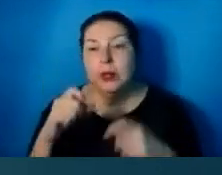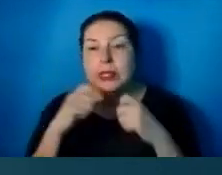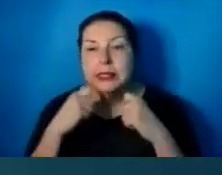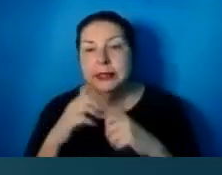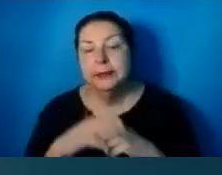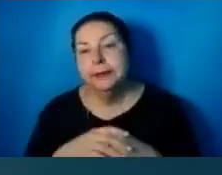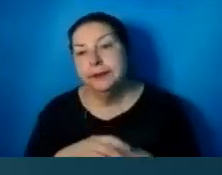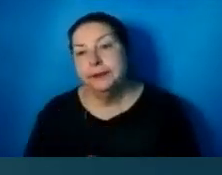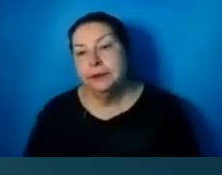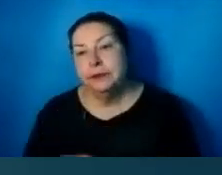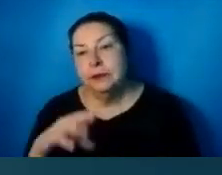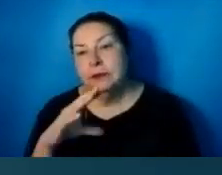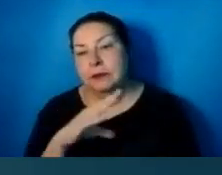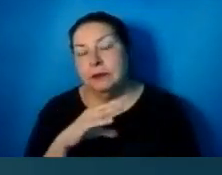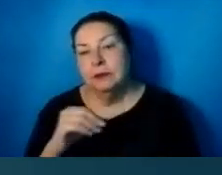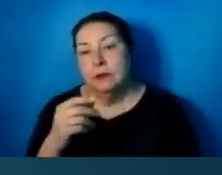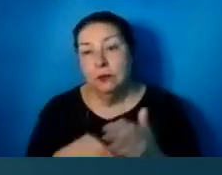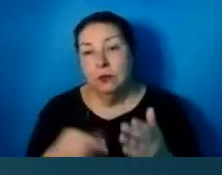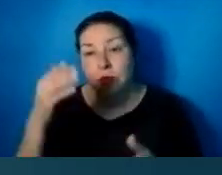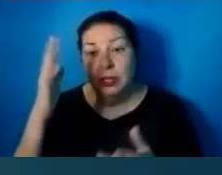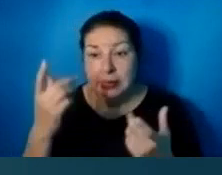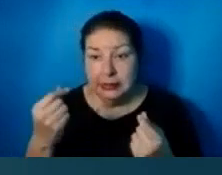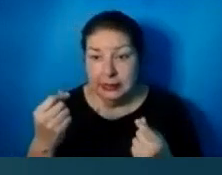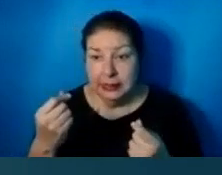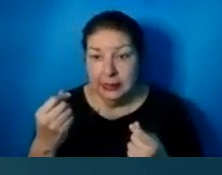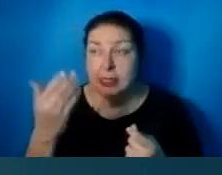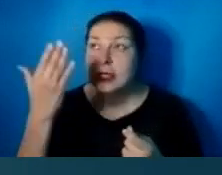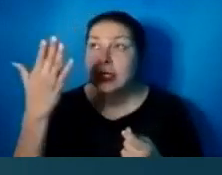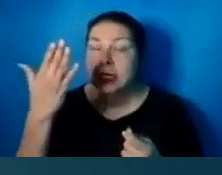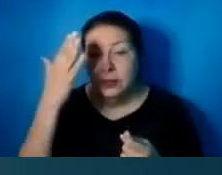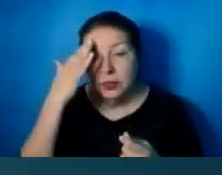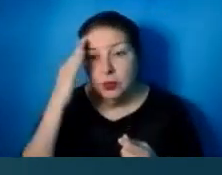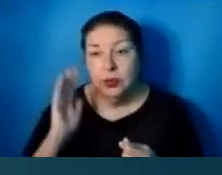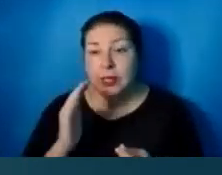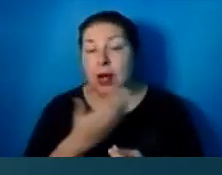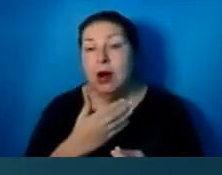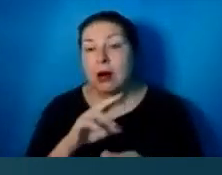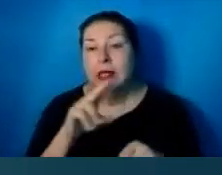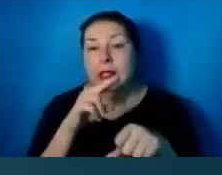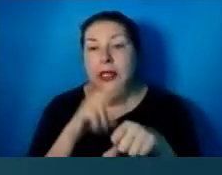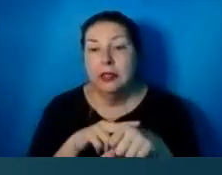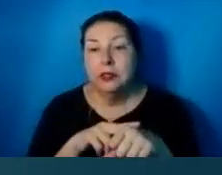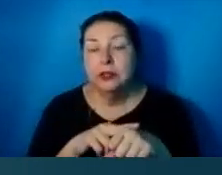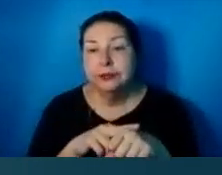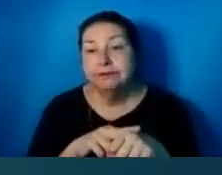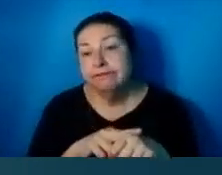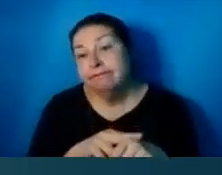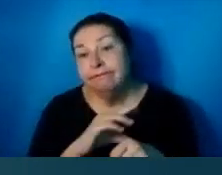And what God did is, he knew that, he knew our nature, and he